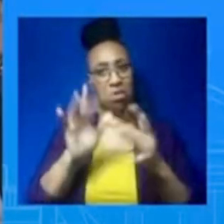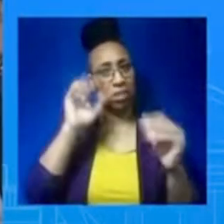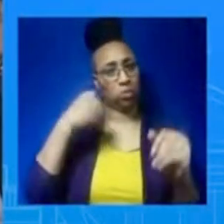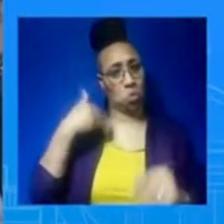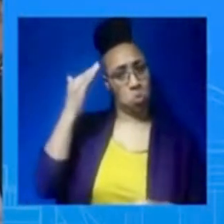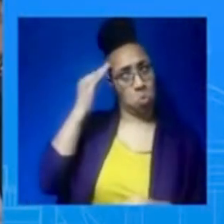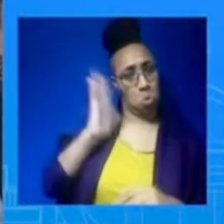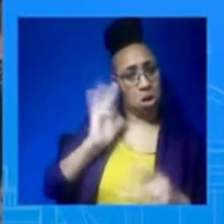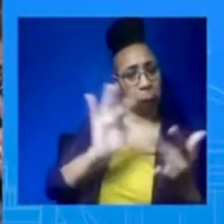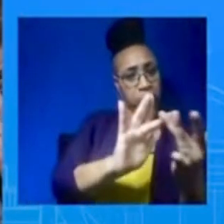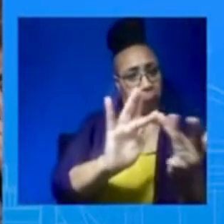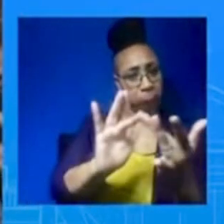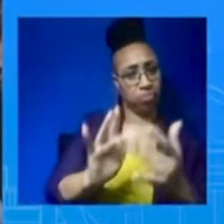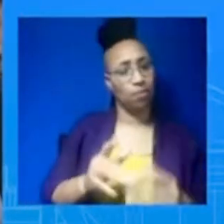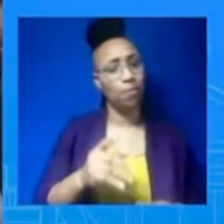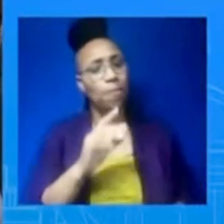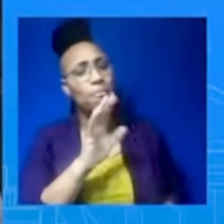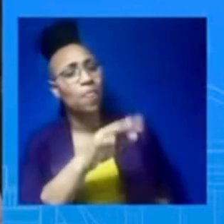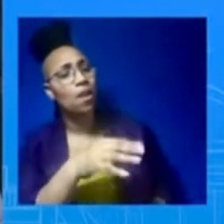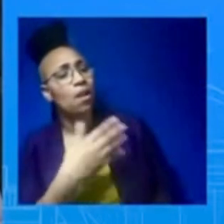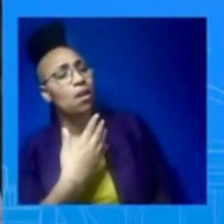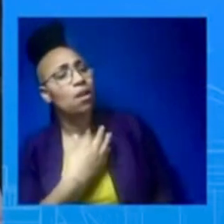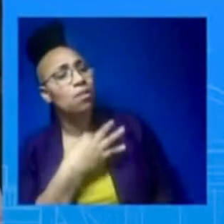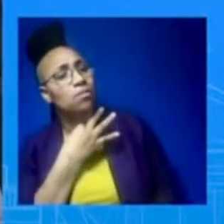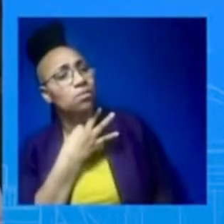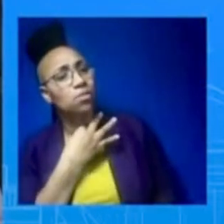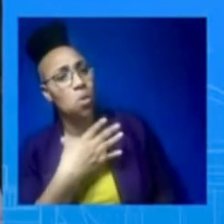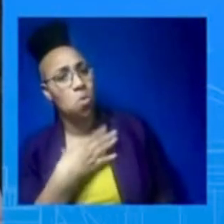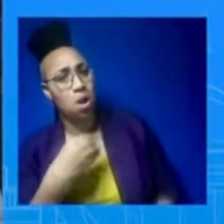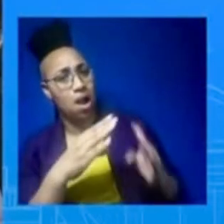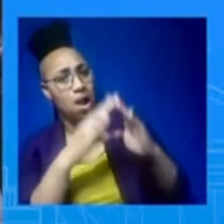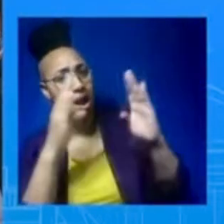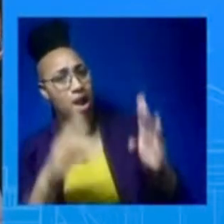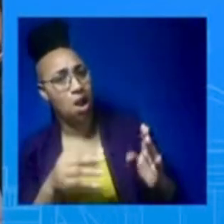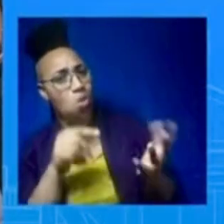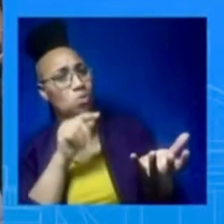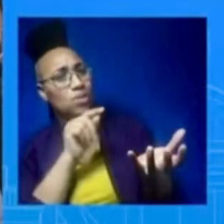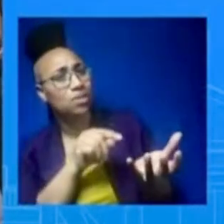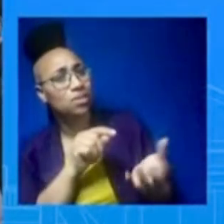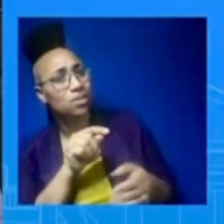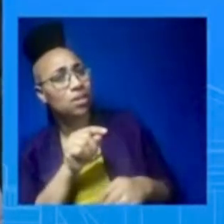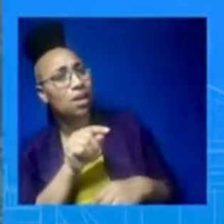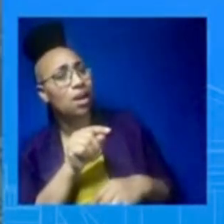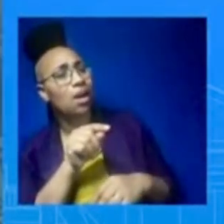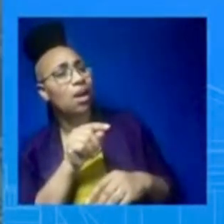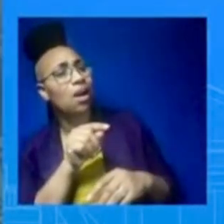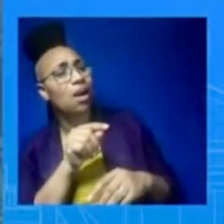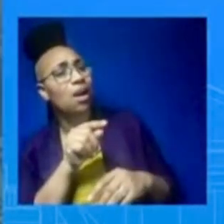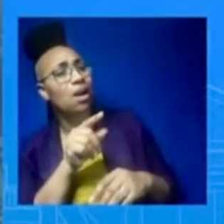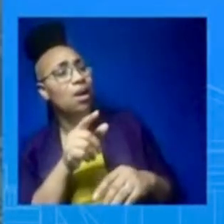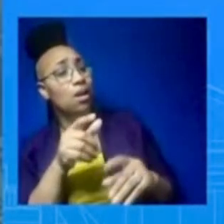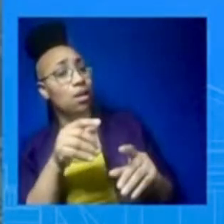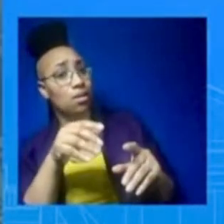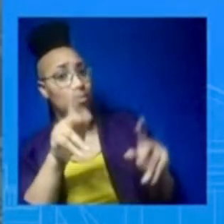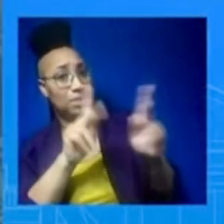need to go back to Congress and ask for another security assistance package for Ukraine? No. mean,